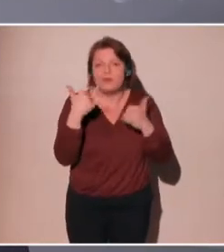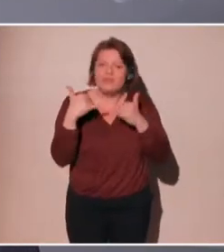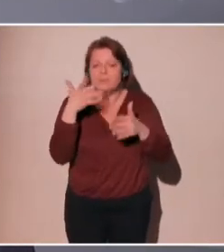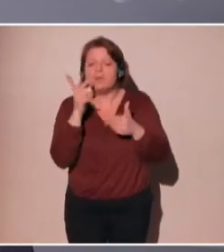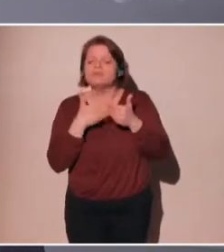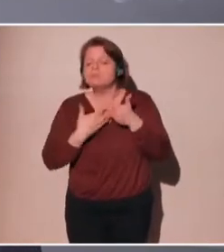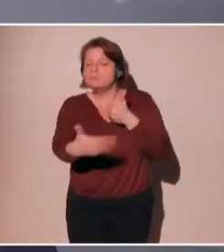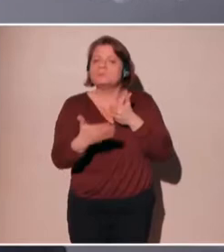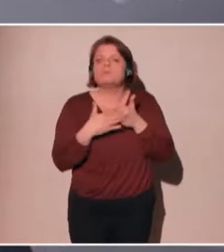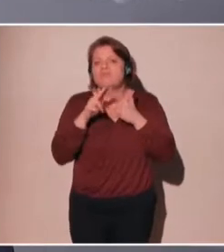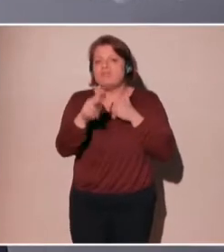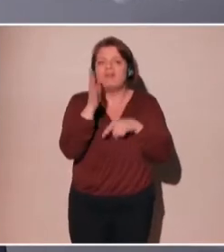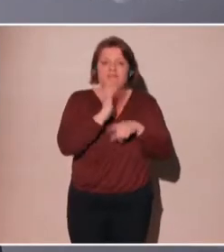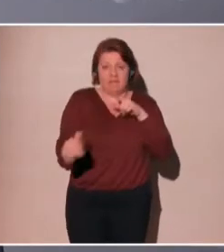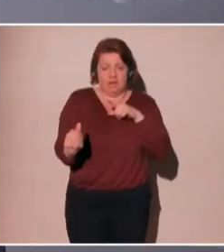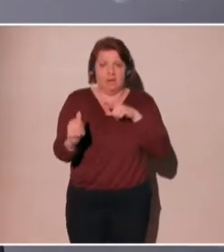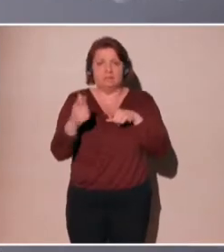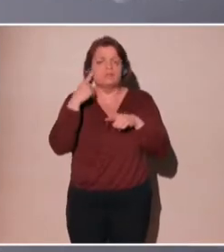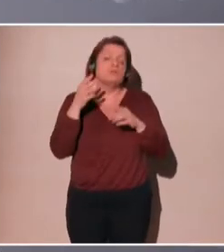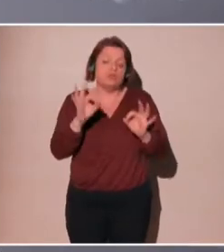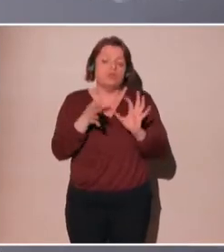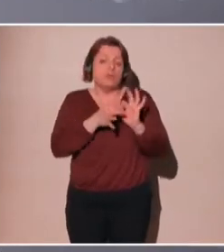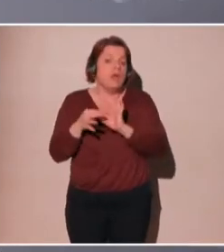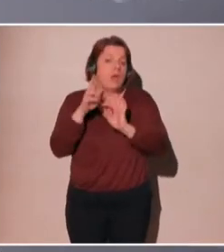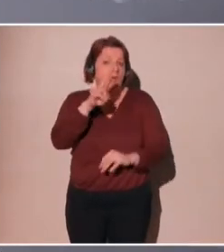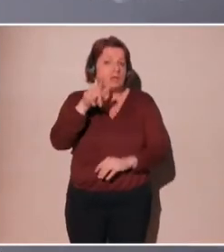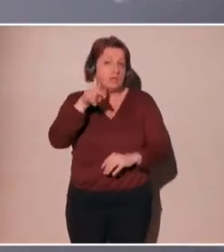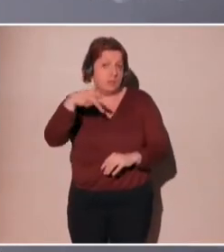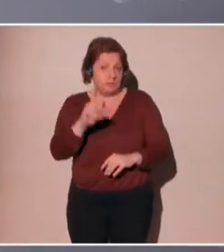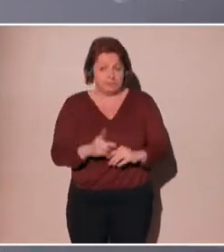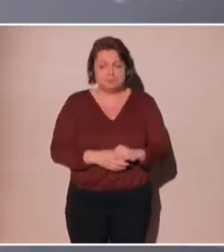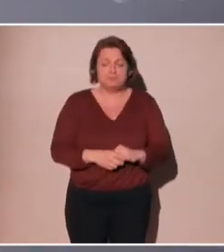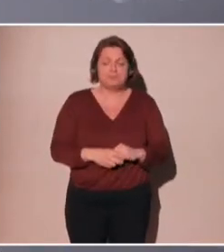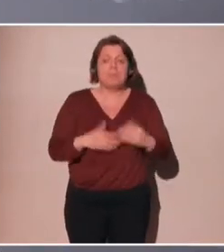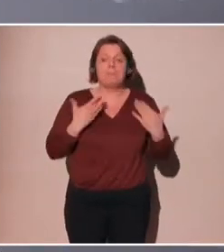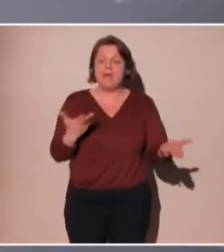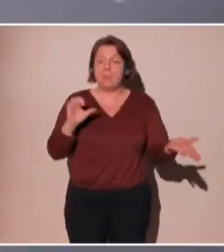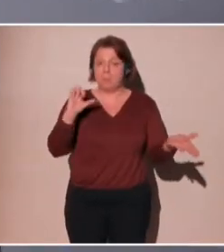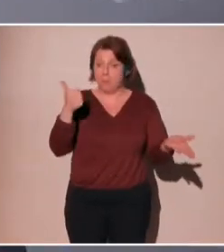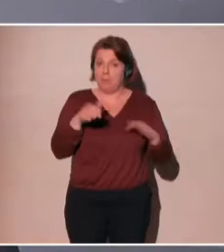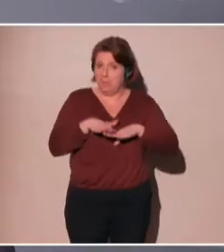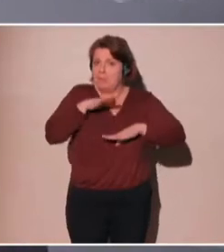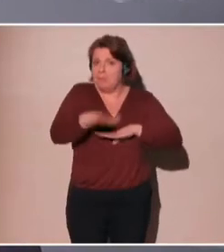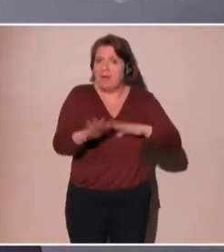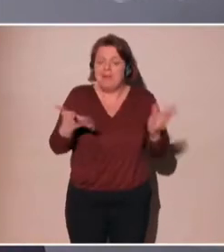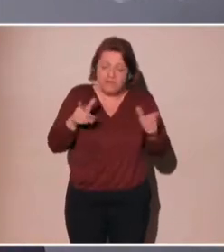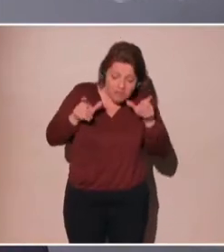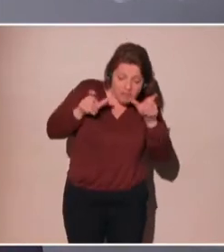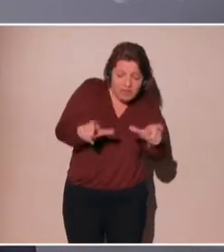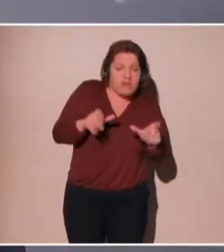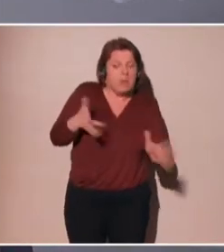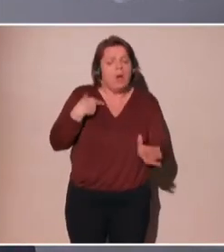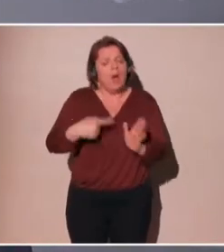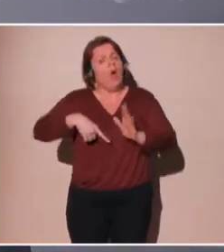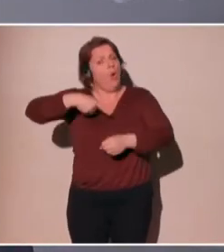I am sure that in the weeks ahead and the months ahead, especially with the GDPR, it will be applied. But secondly, how do you